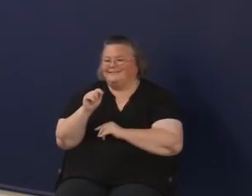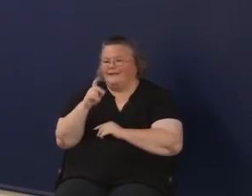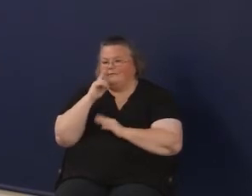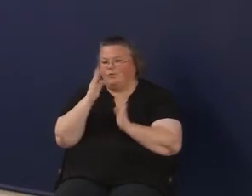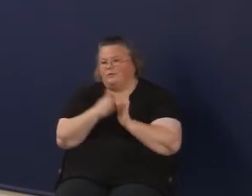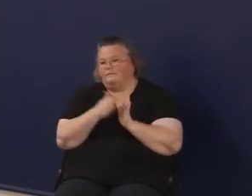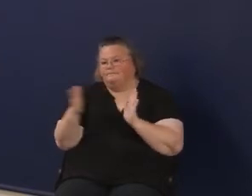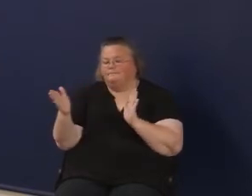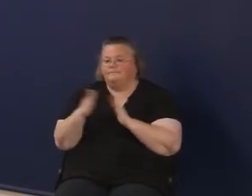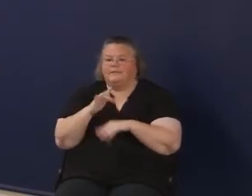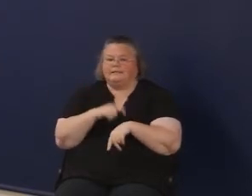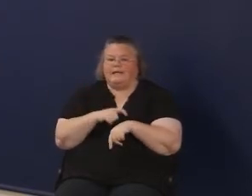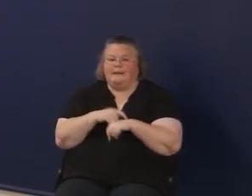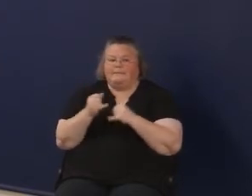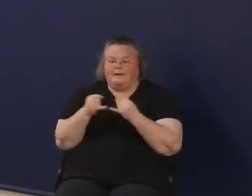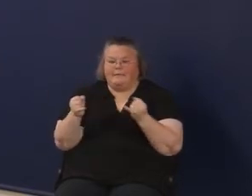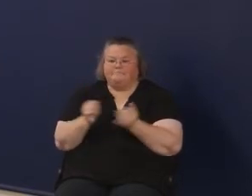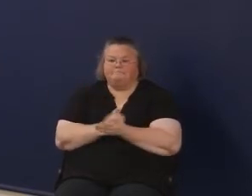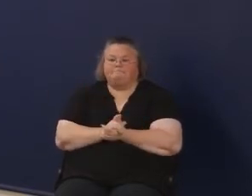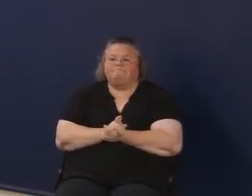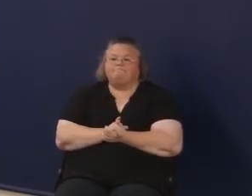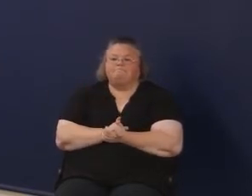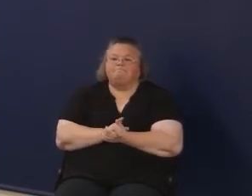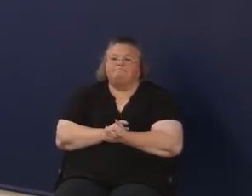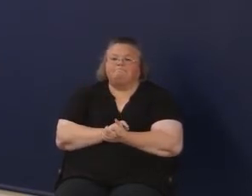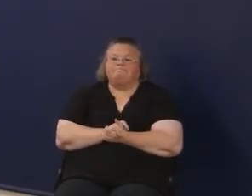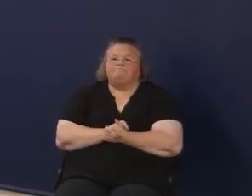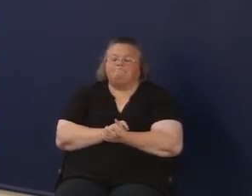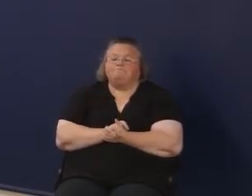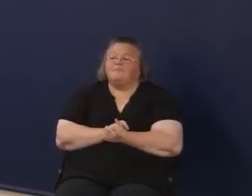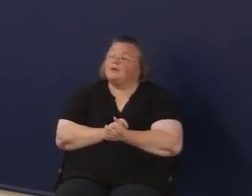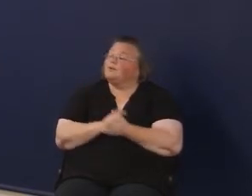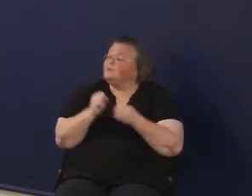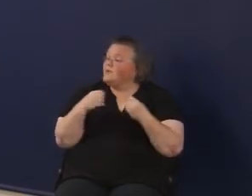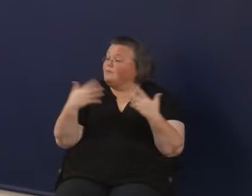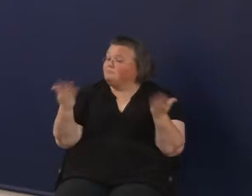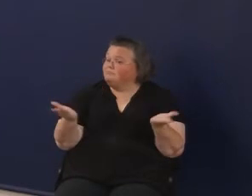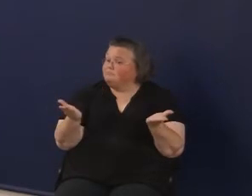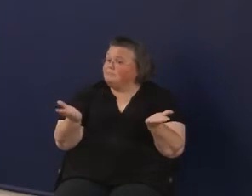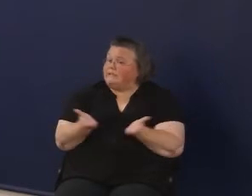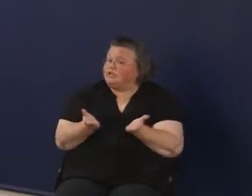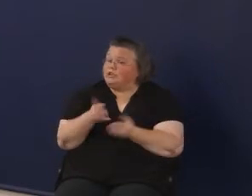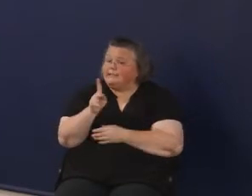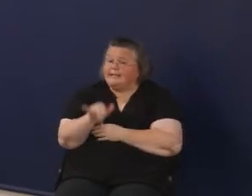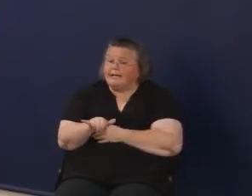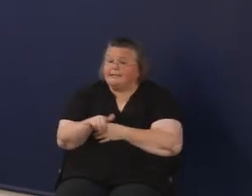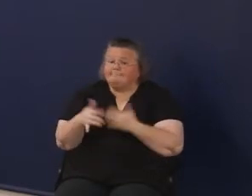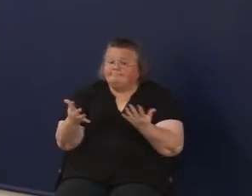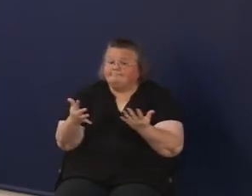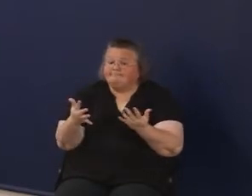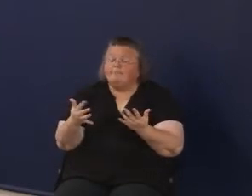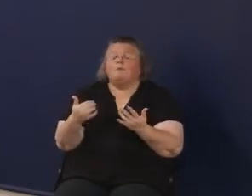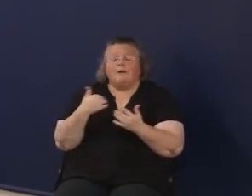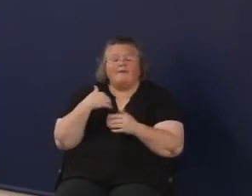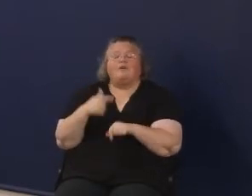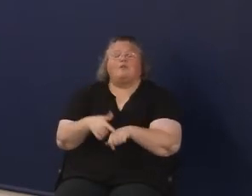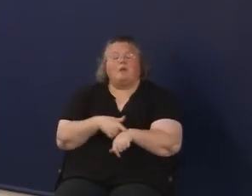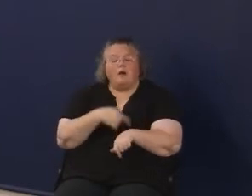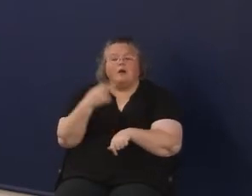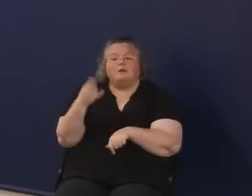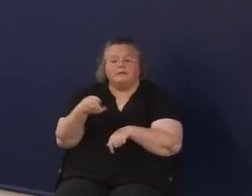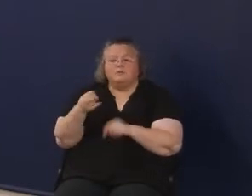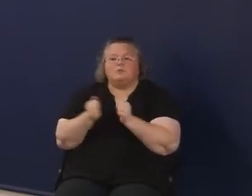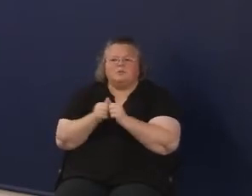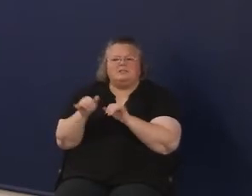implementation. Okay, next slide. So let's look at us in Kentucky. We have long history with similar